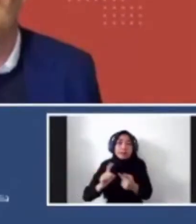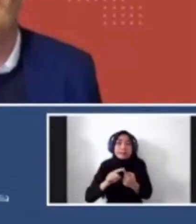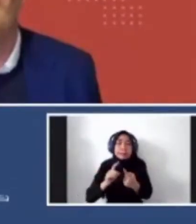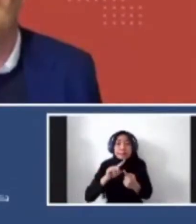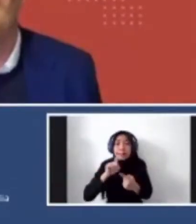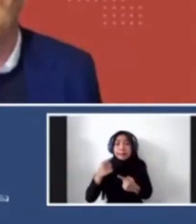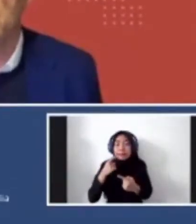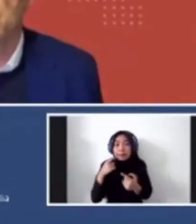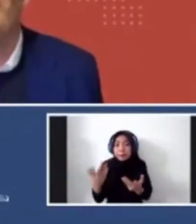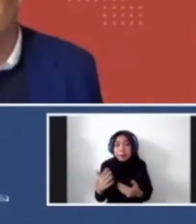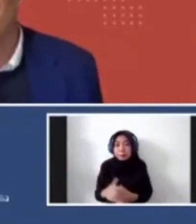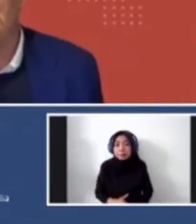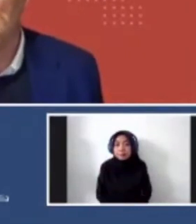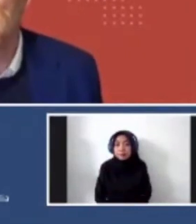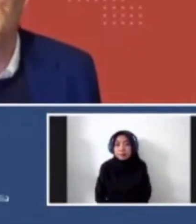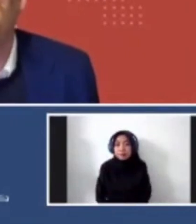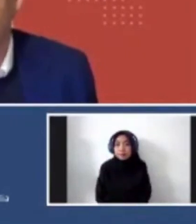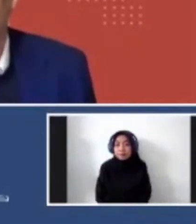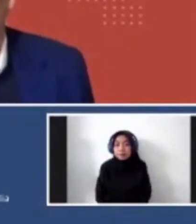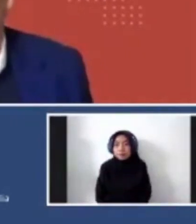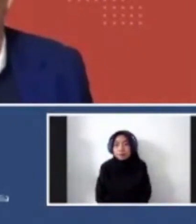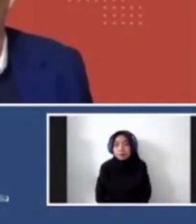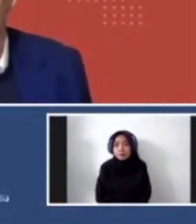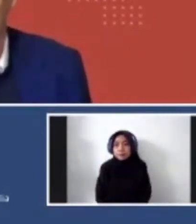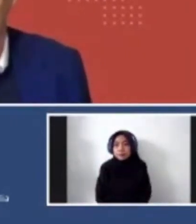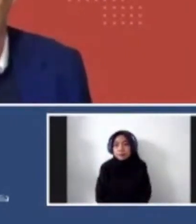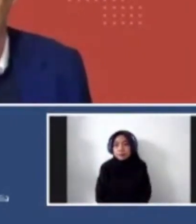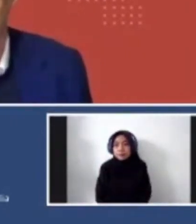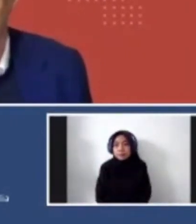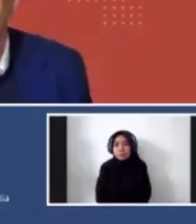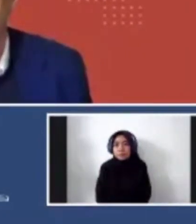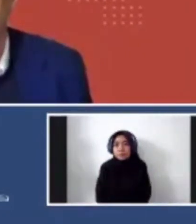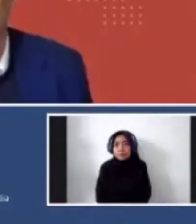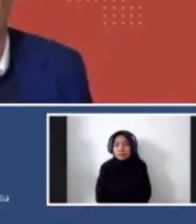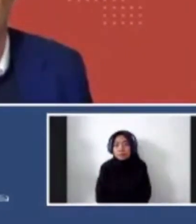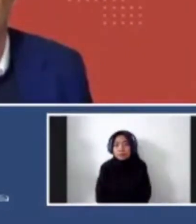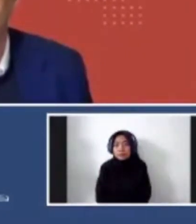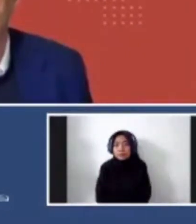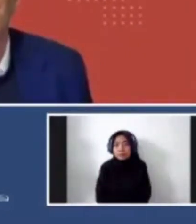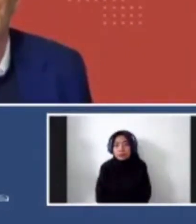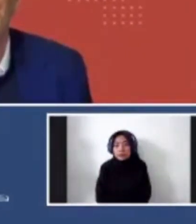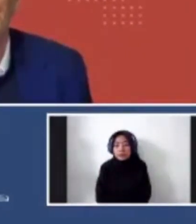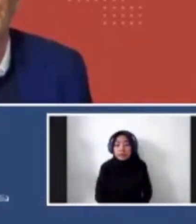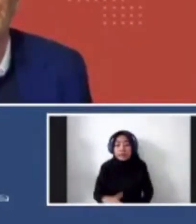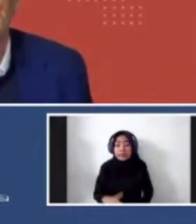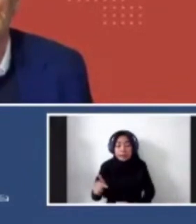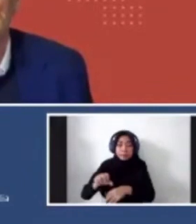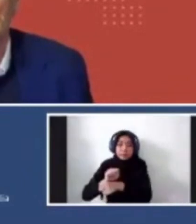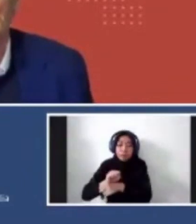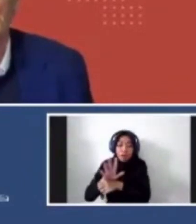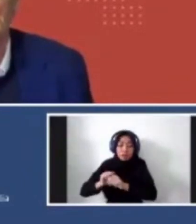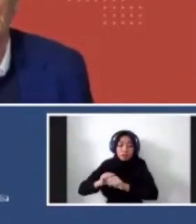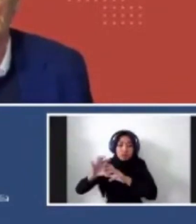how the, the, uh, pandemic brings questions about the meaning of space. Because the